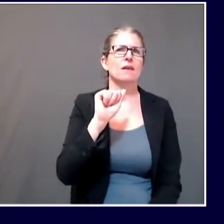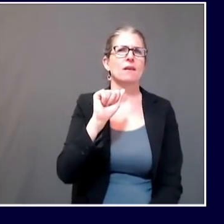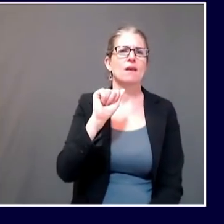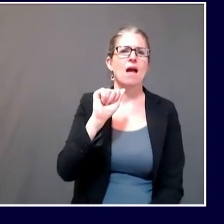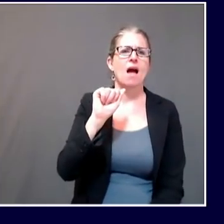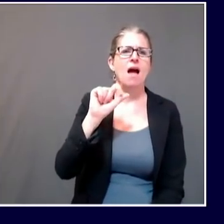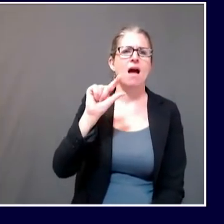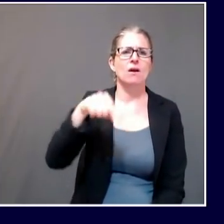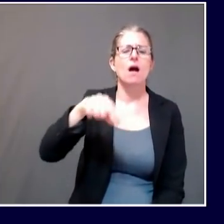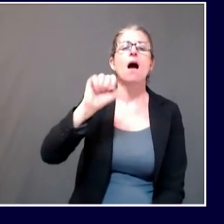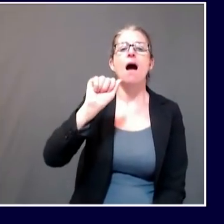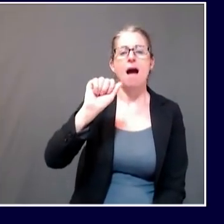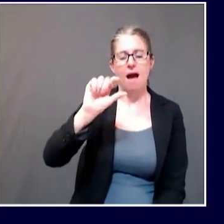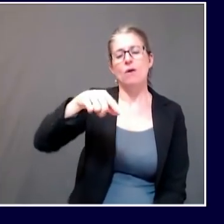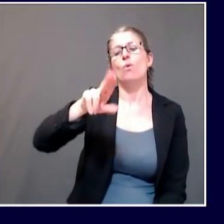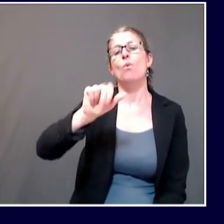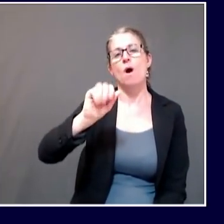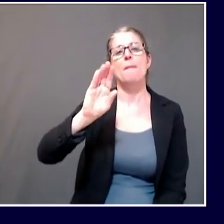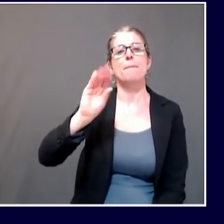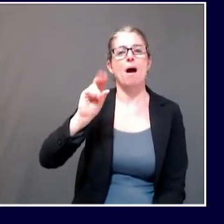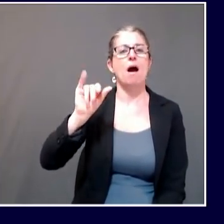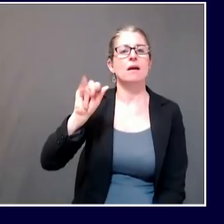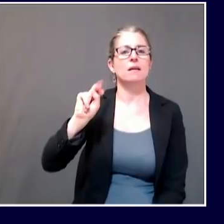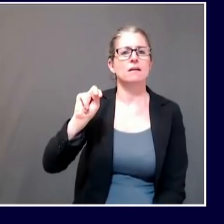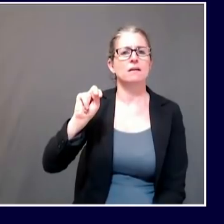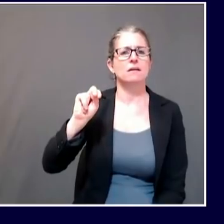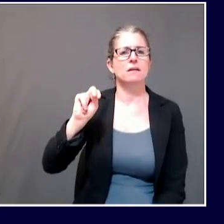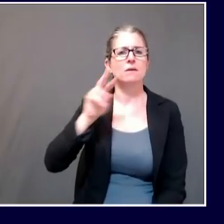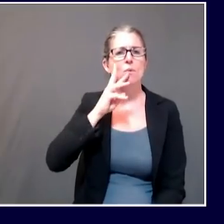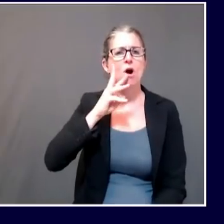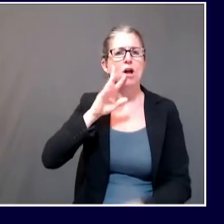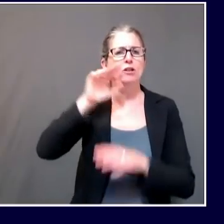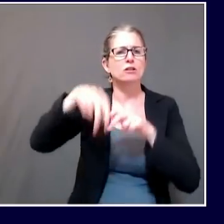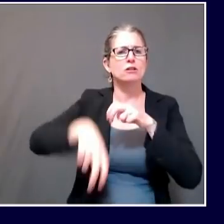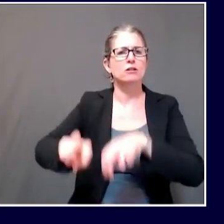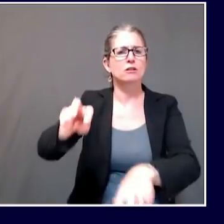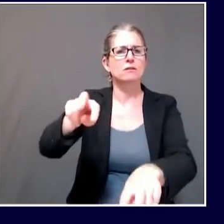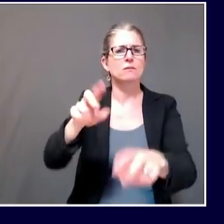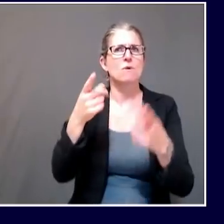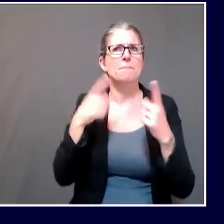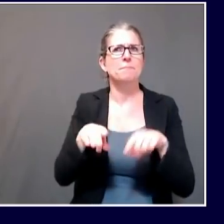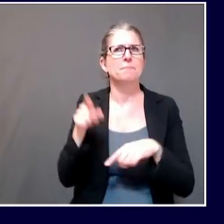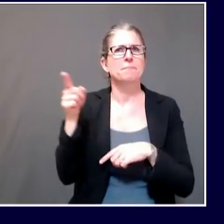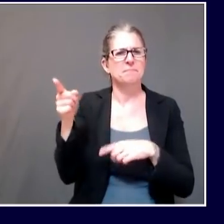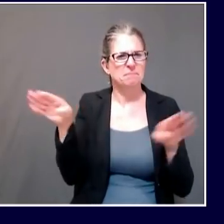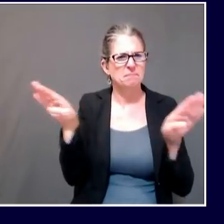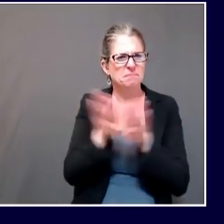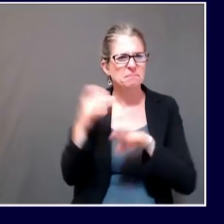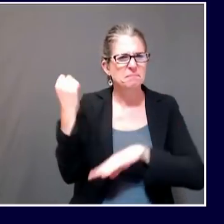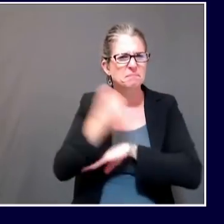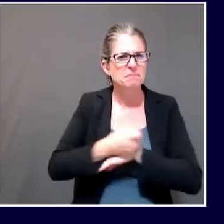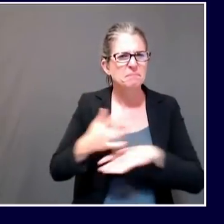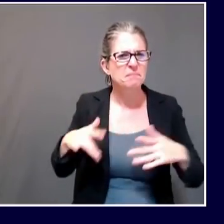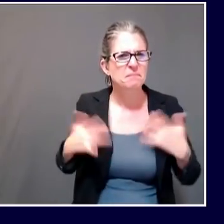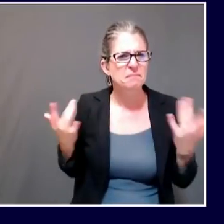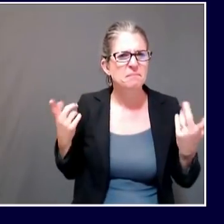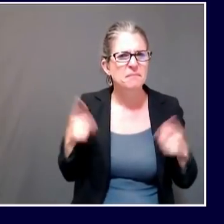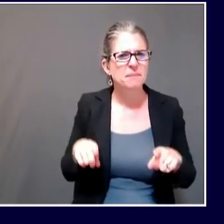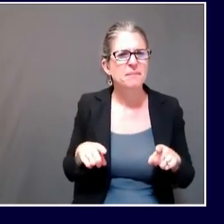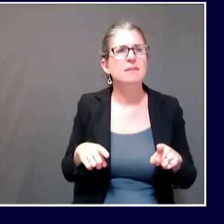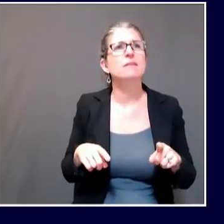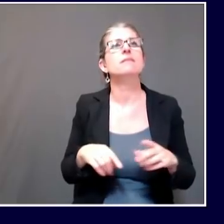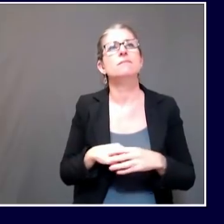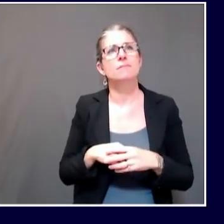So, as with every type of concern that we've gotten from the public, we talk to local health